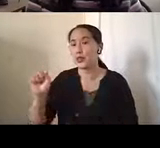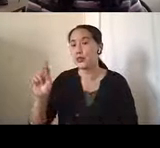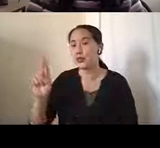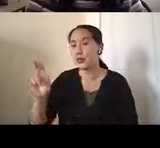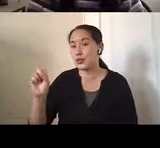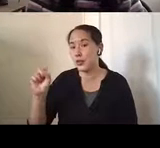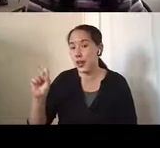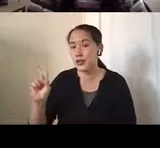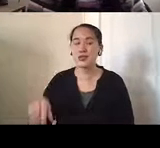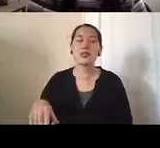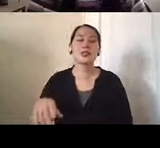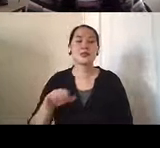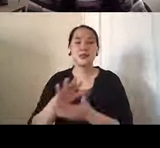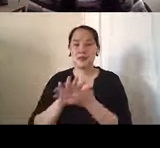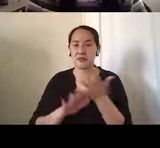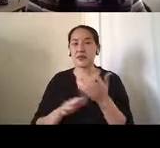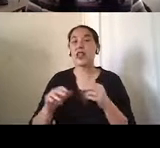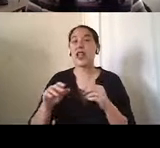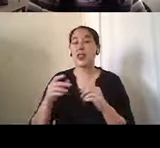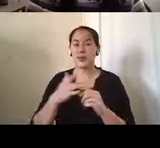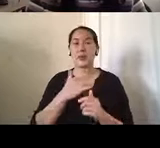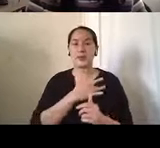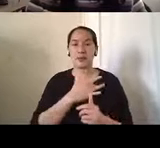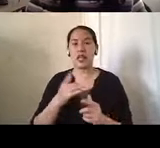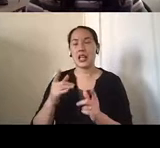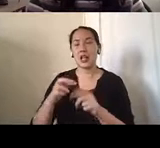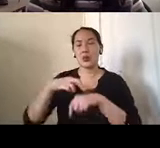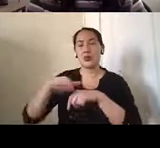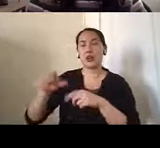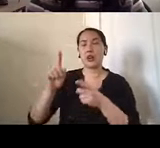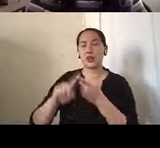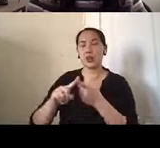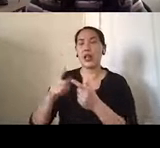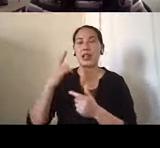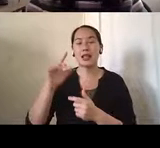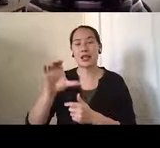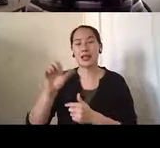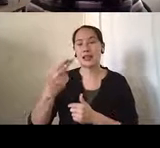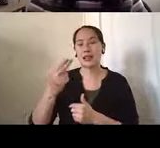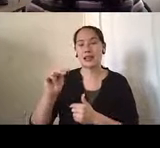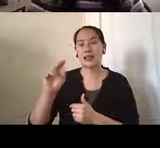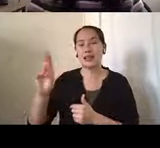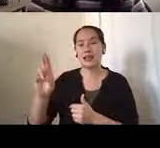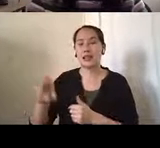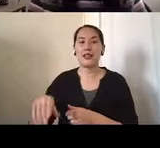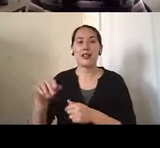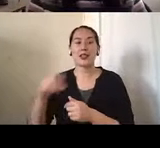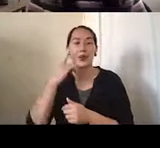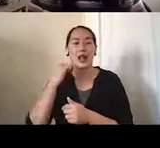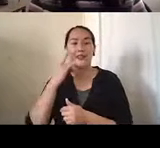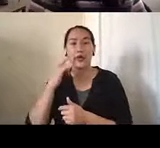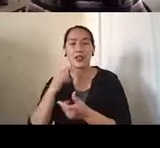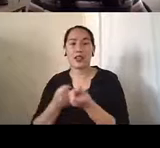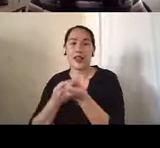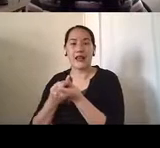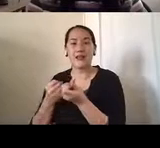And we often refer to the California Advocates for Nursing Home Reform or CANR. It's a great resource for getting